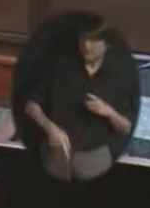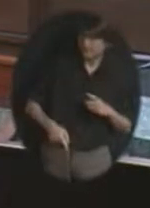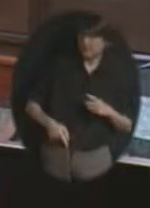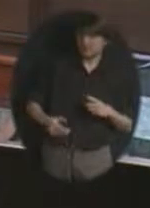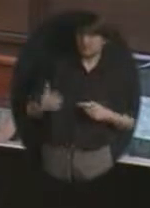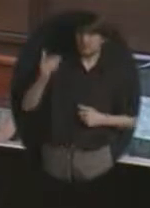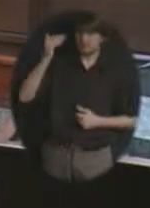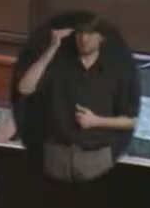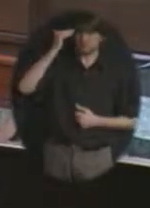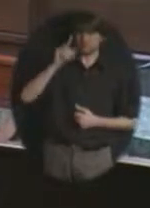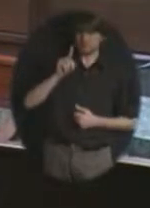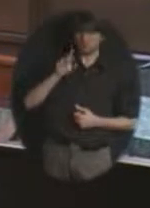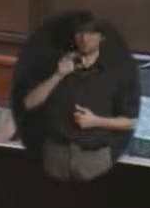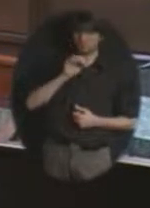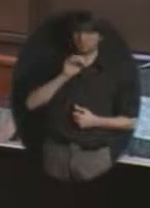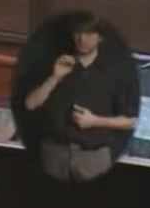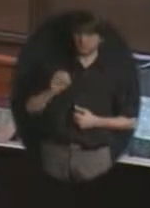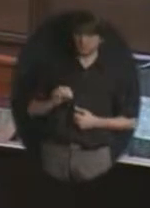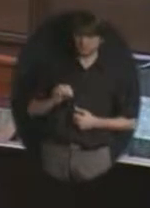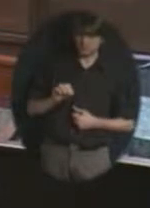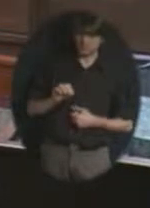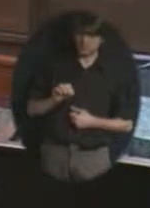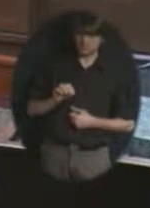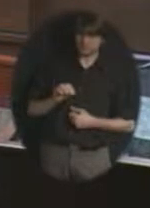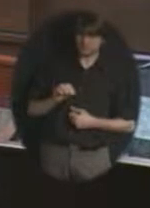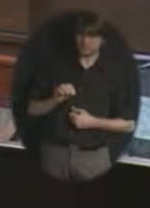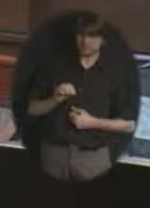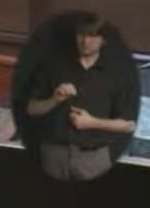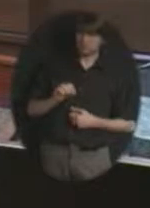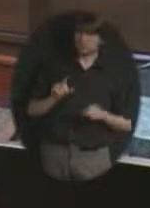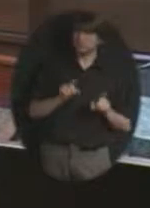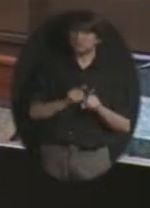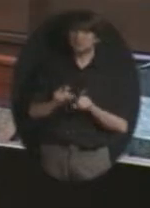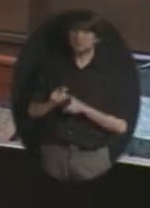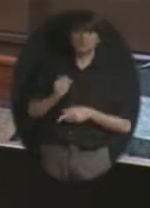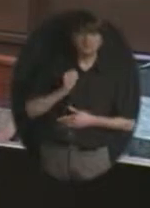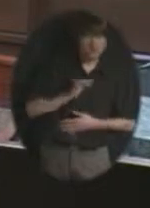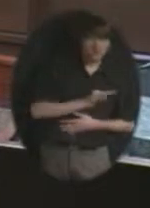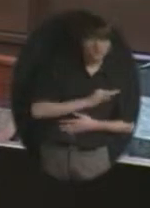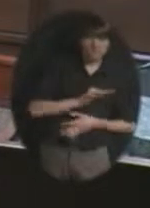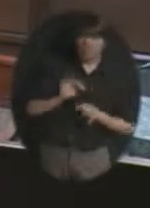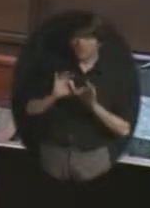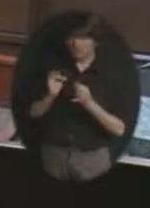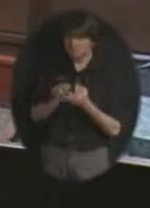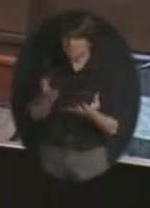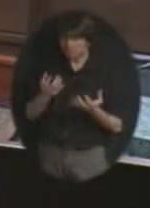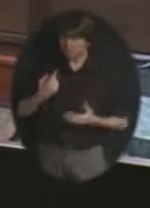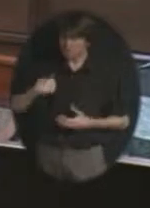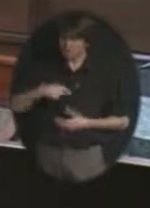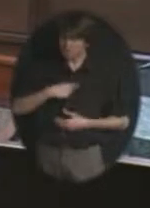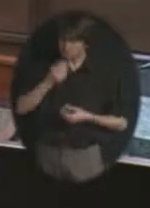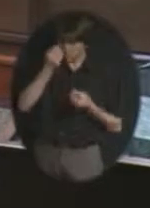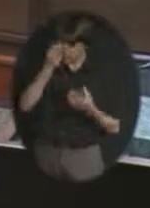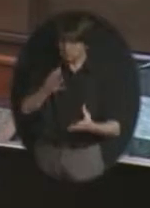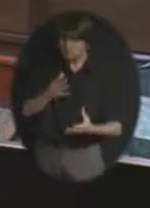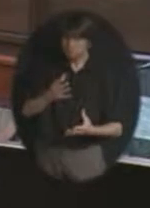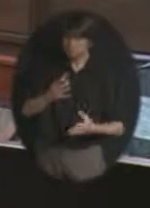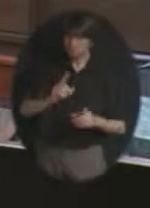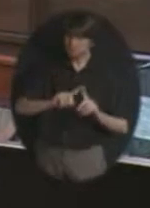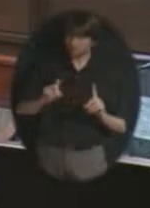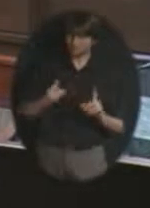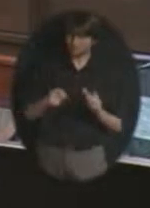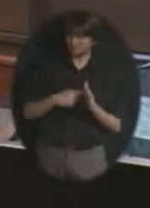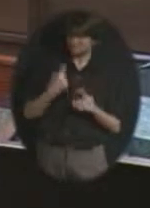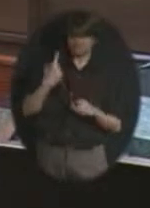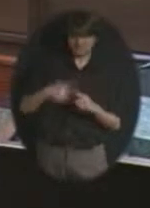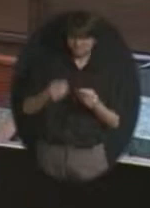that our staff and our families would like and that we would like as well. So I think there's